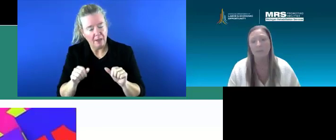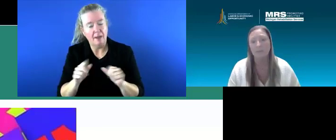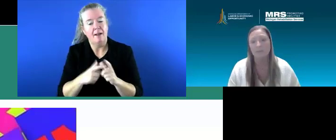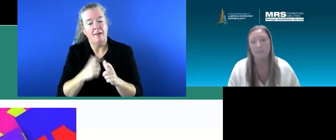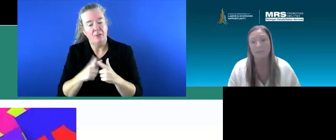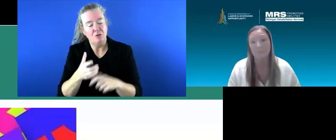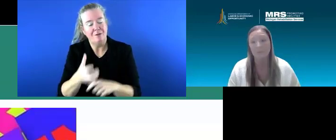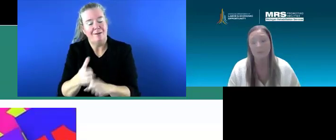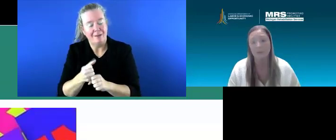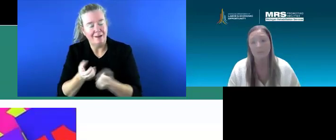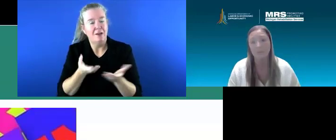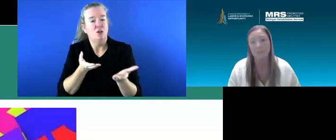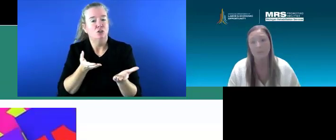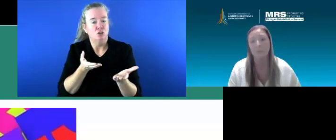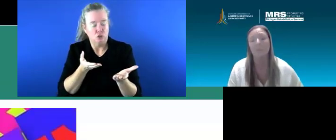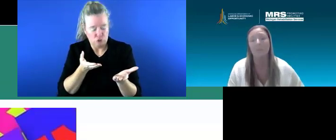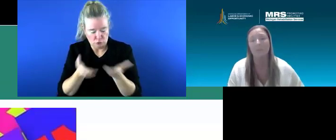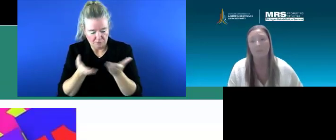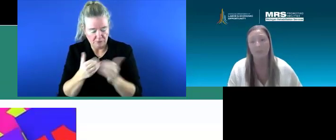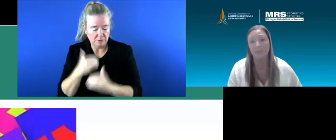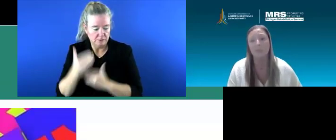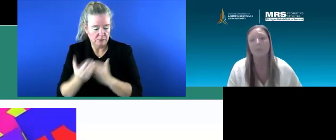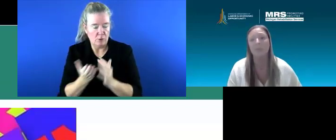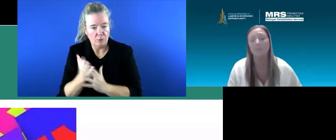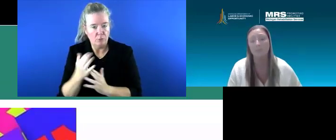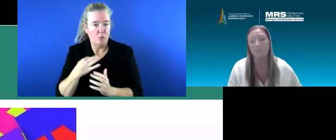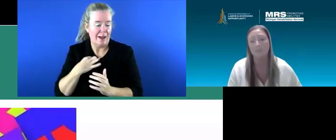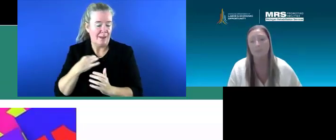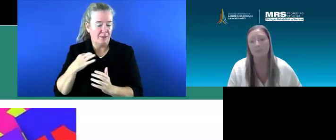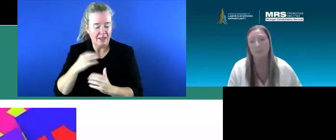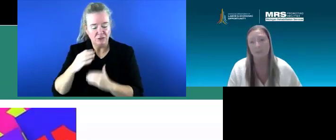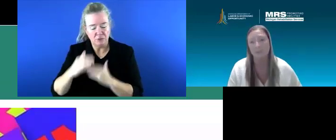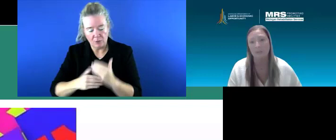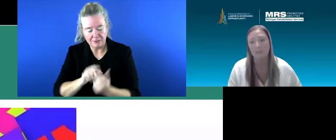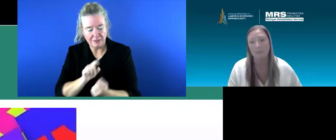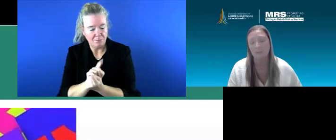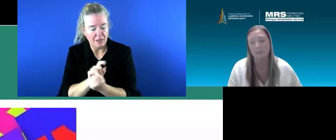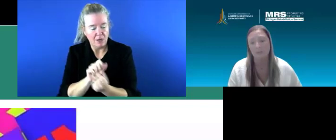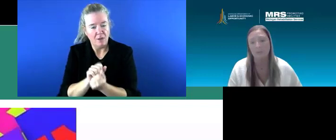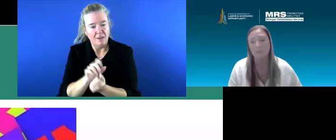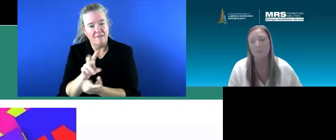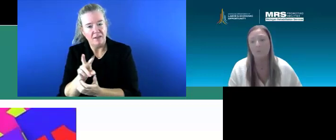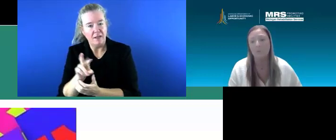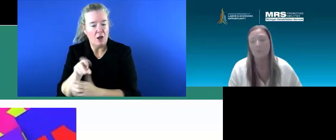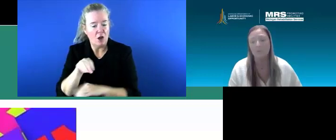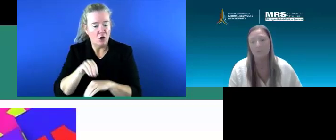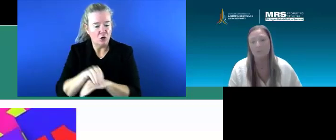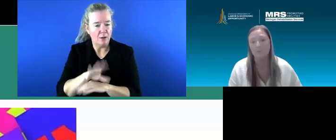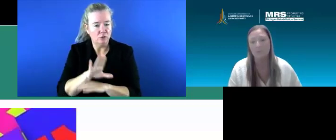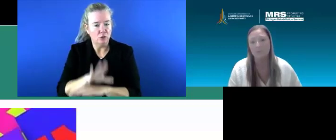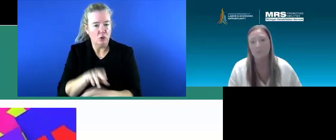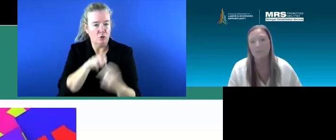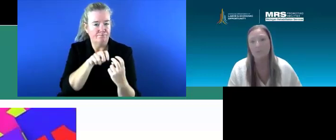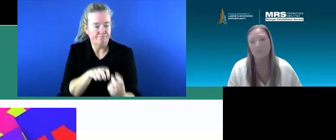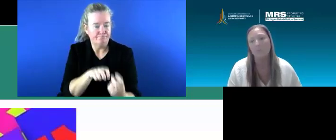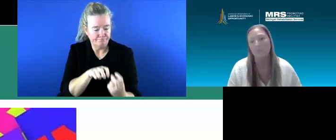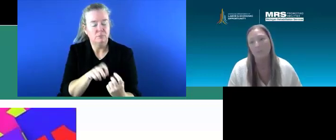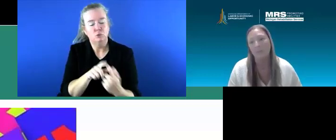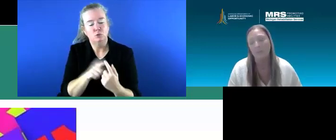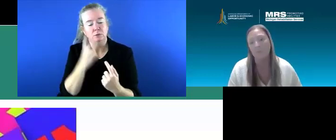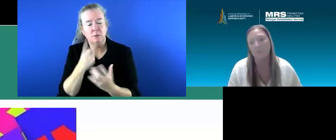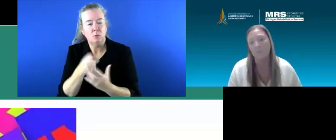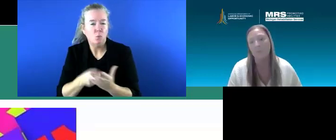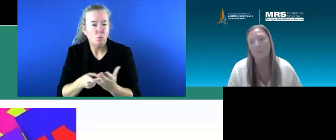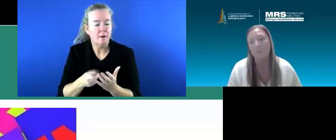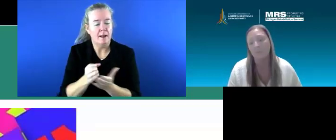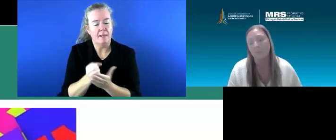can get those services, um, going through the application, meeting with that VR counselor and so forth to, to see what